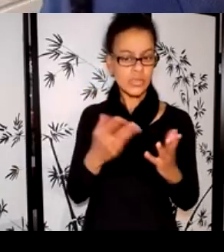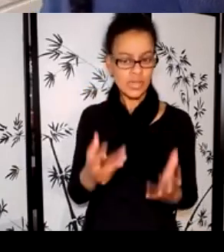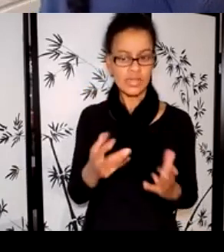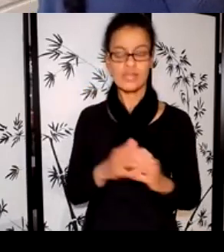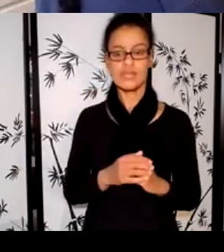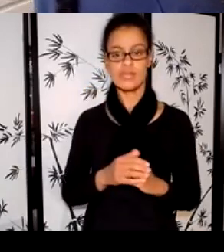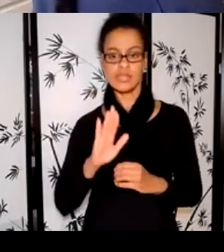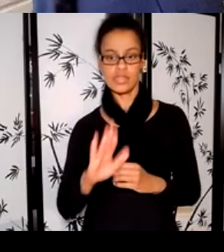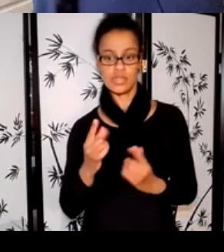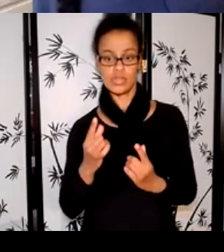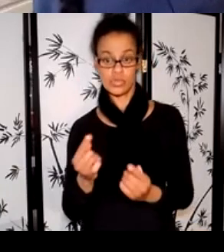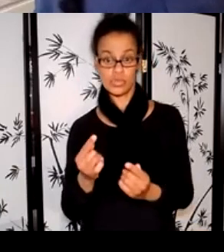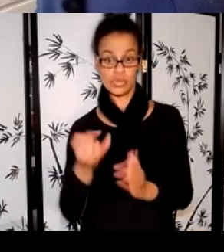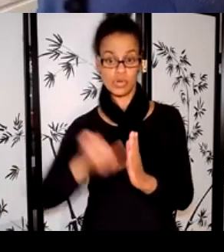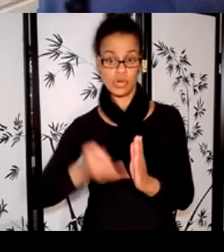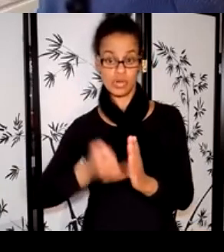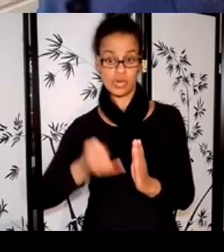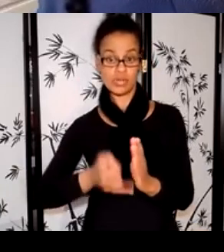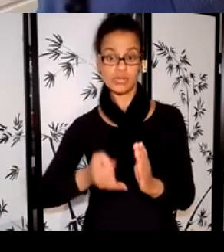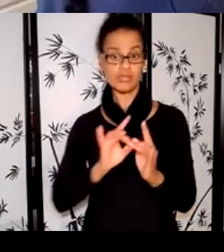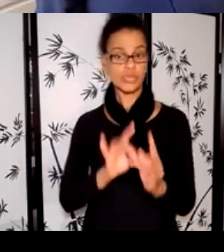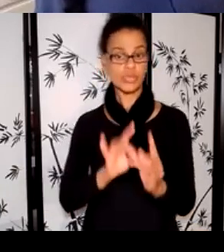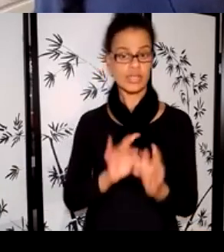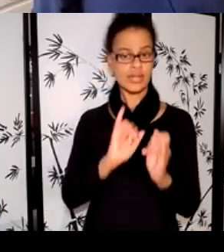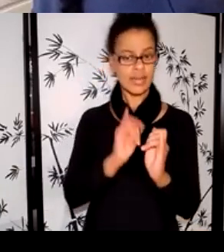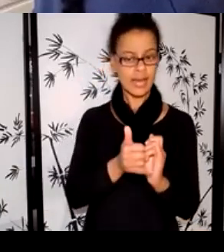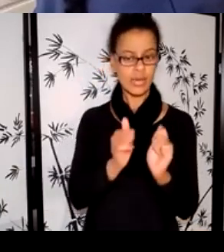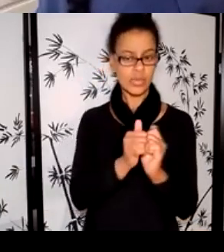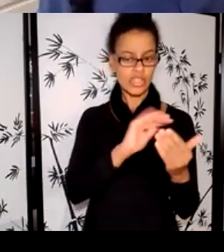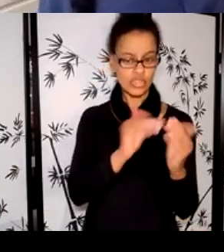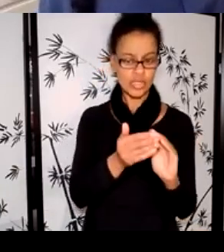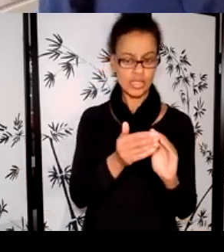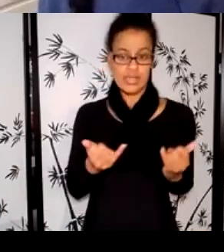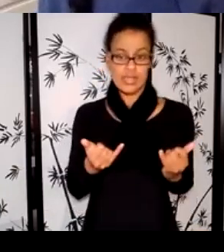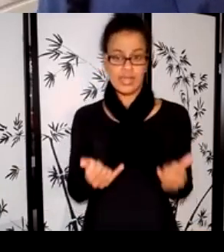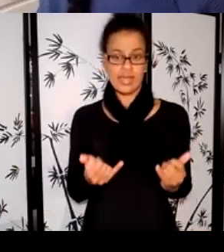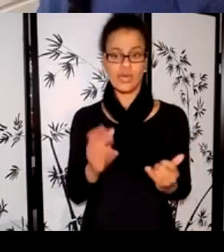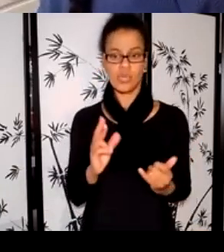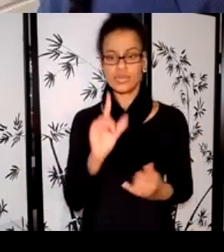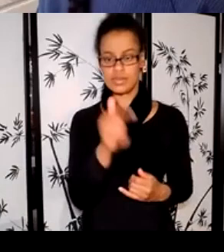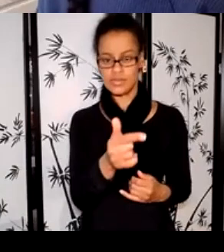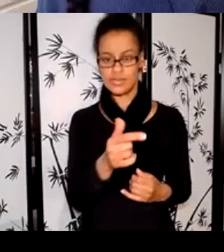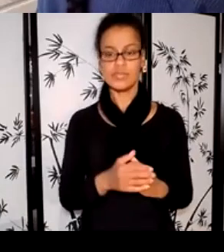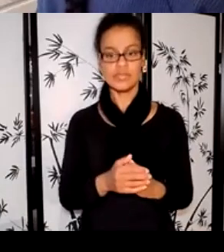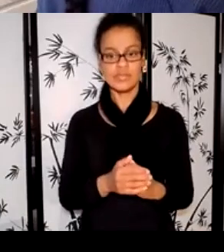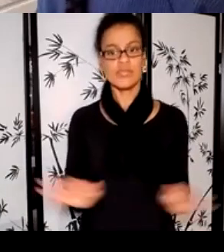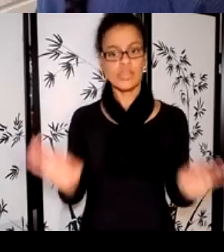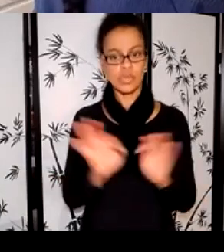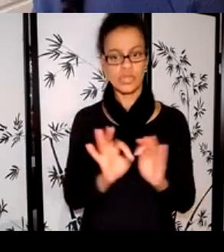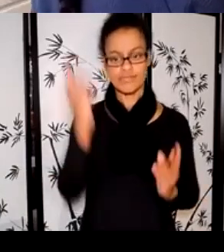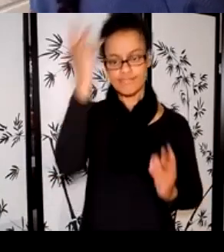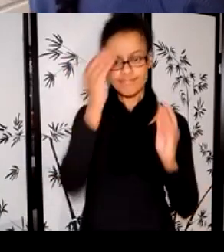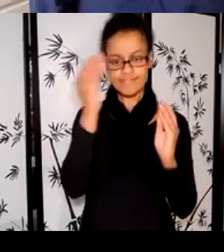during the project or later on. It's important to reflect on who your communities and relationships are,